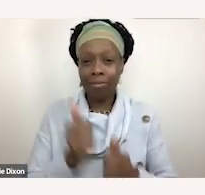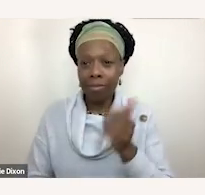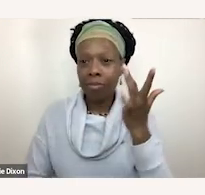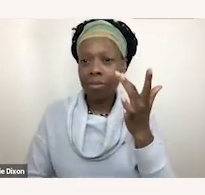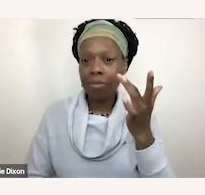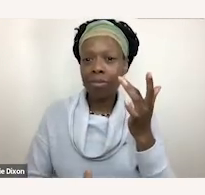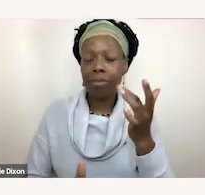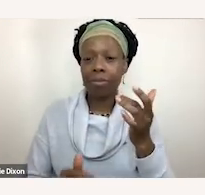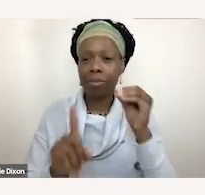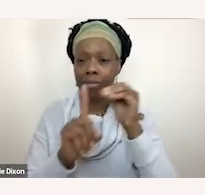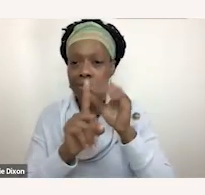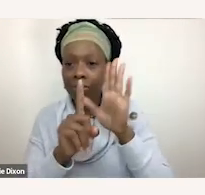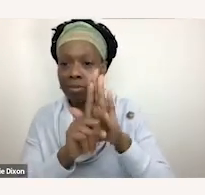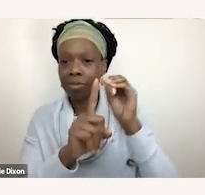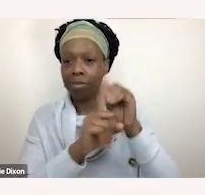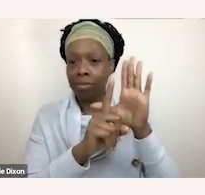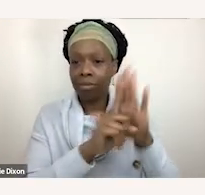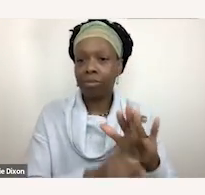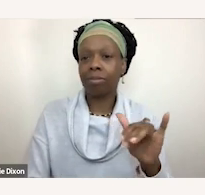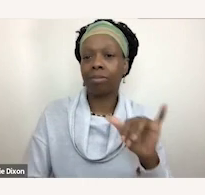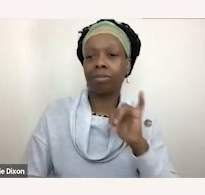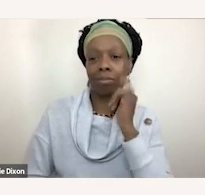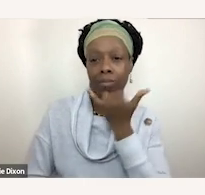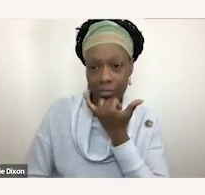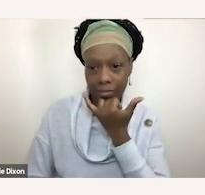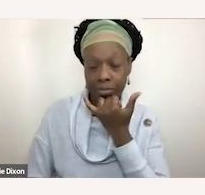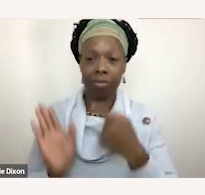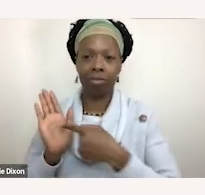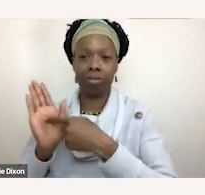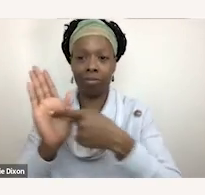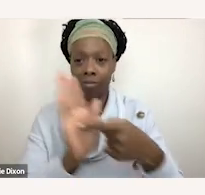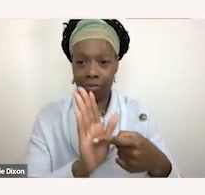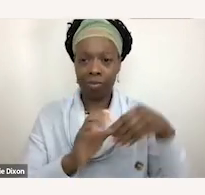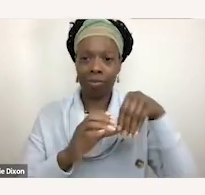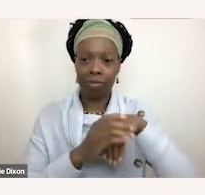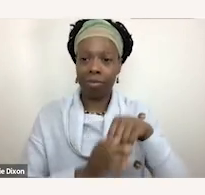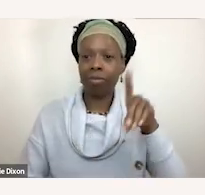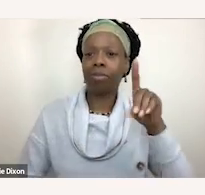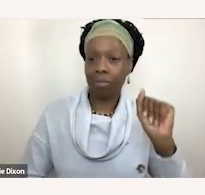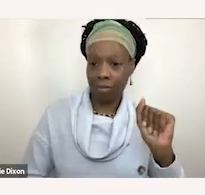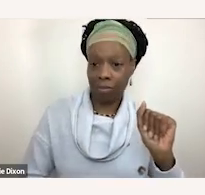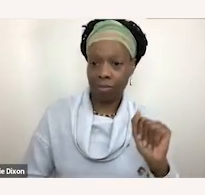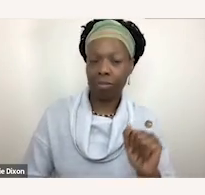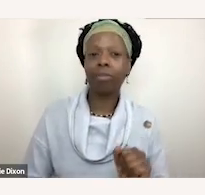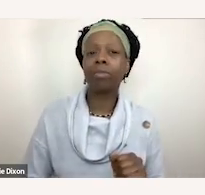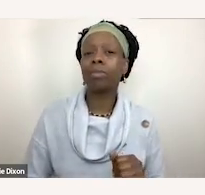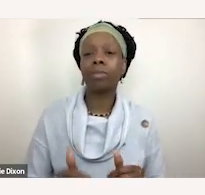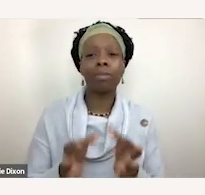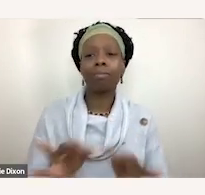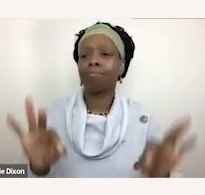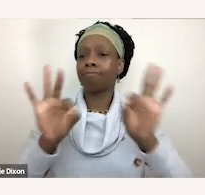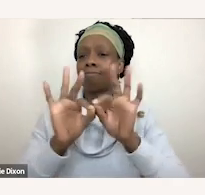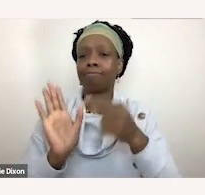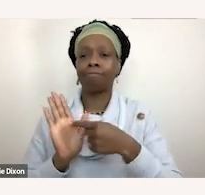exposure to inaccurate disability representation. A prime example of this